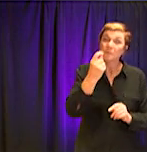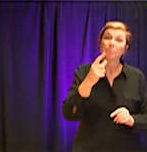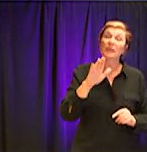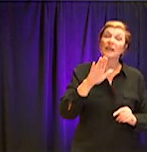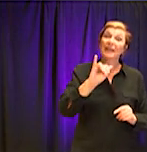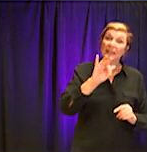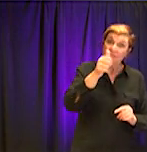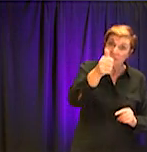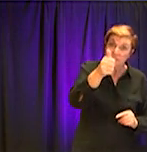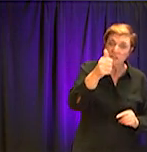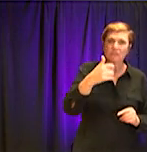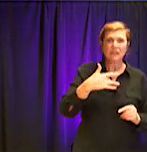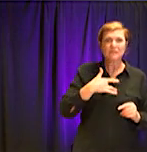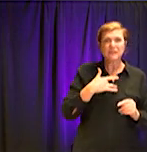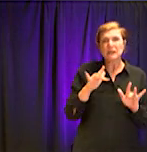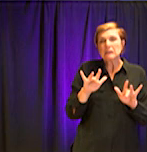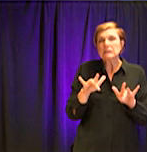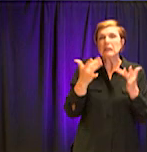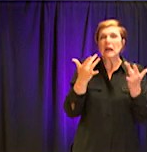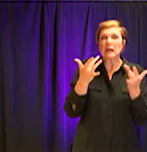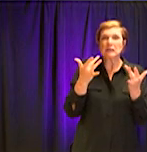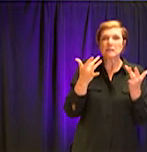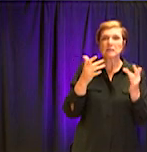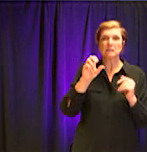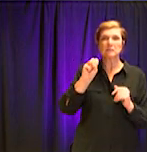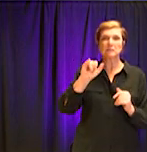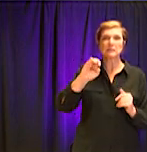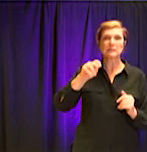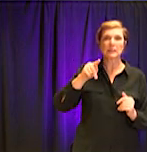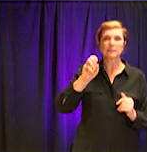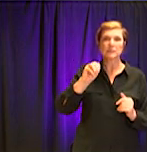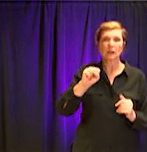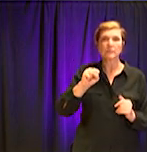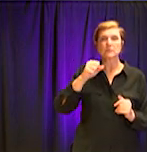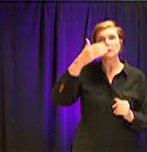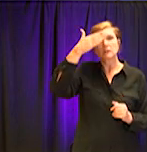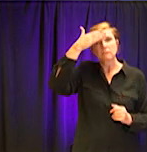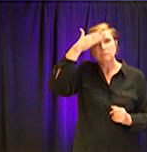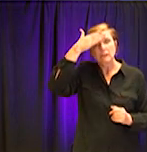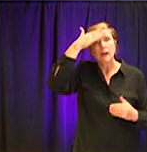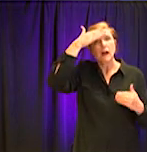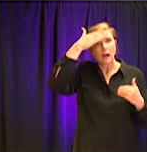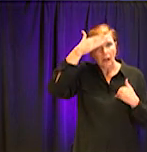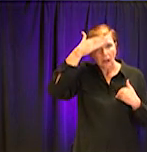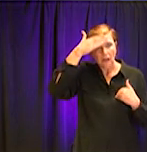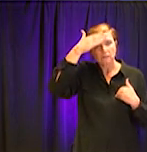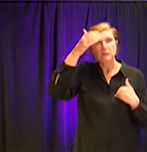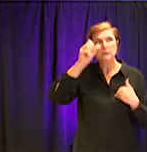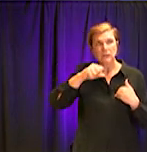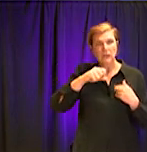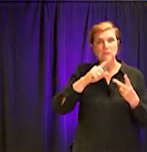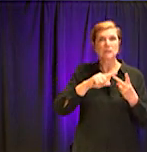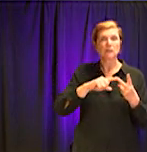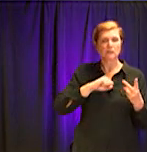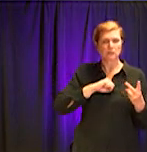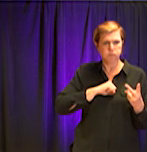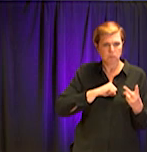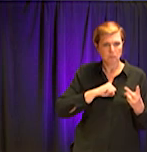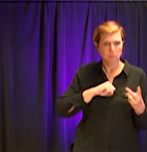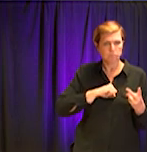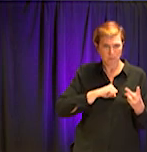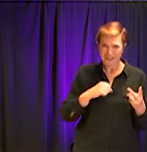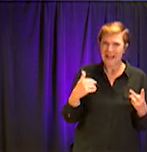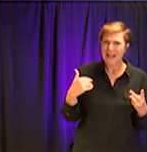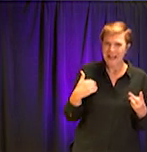symptoms of illness, let's say of COVID-19, if you have fever, if you have some, um, some cough, if you have some mild